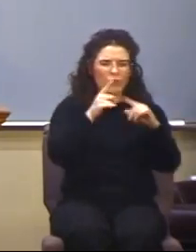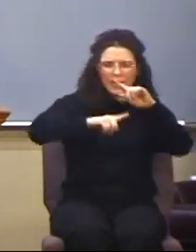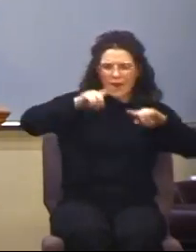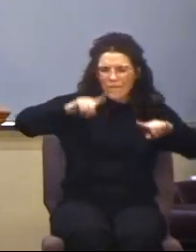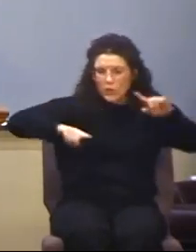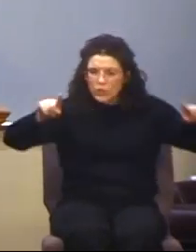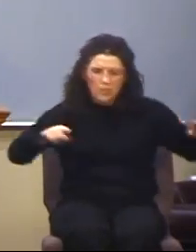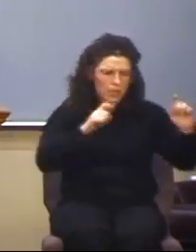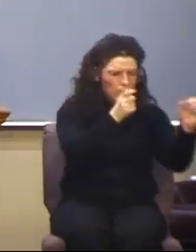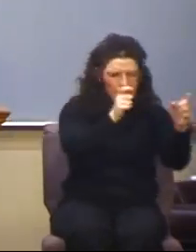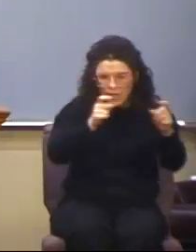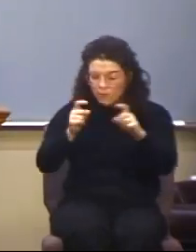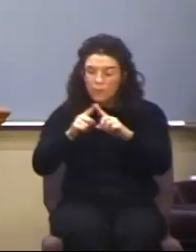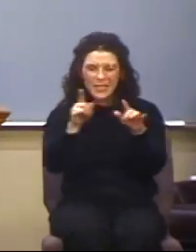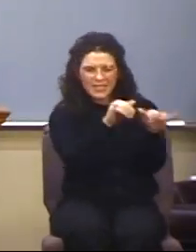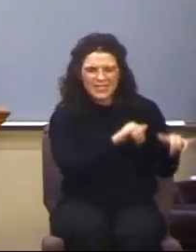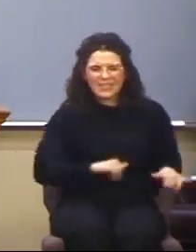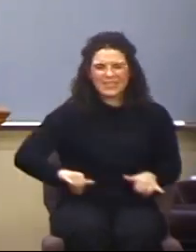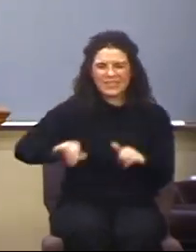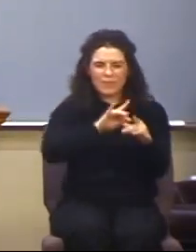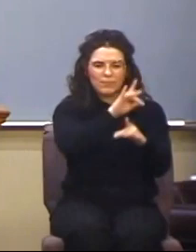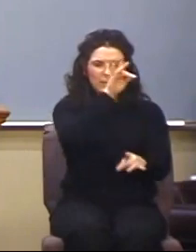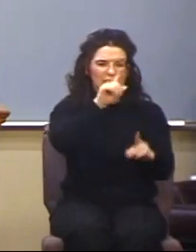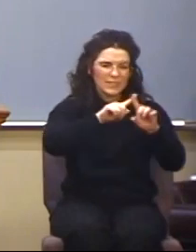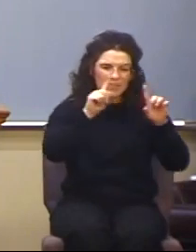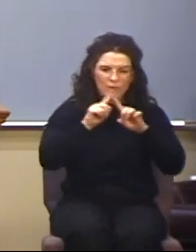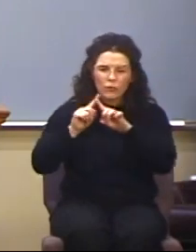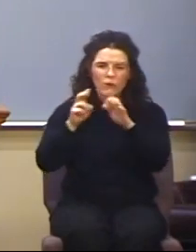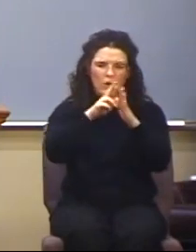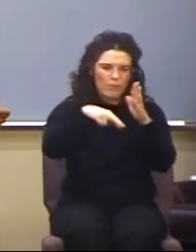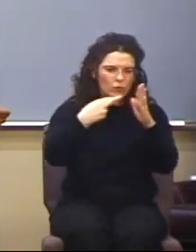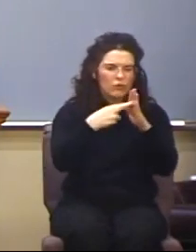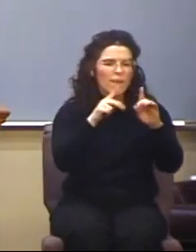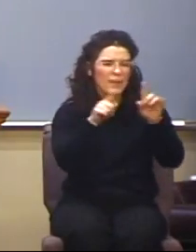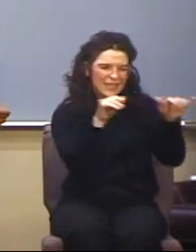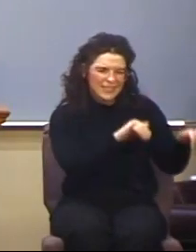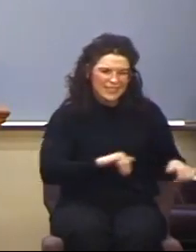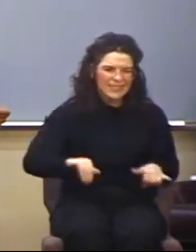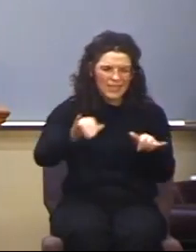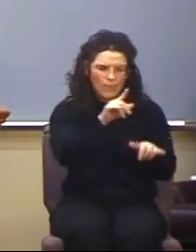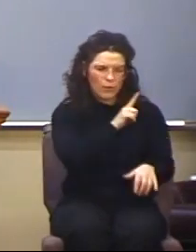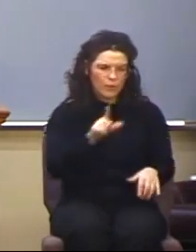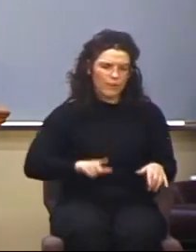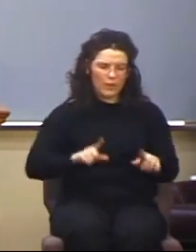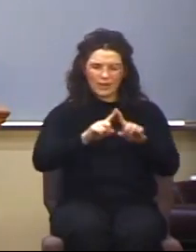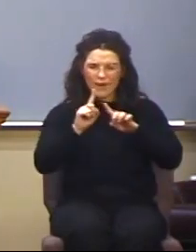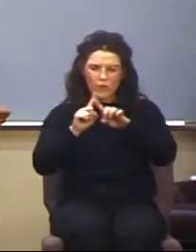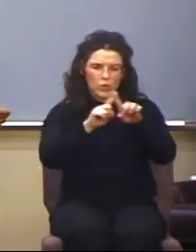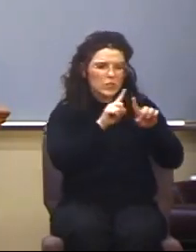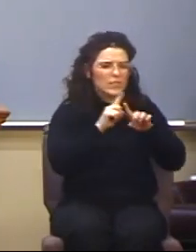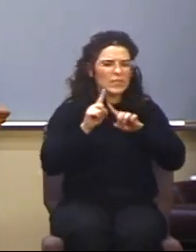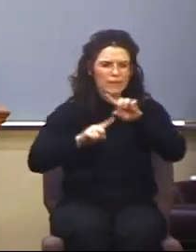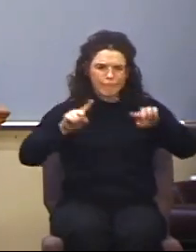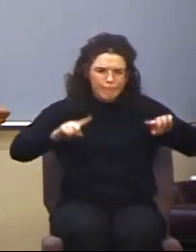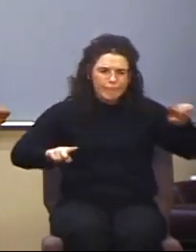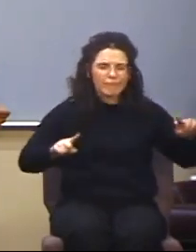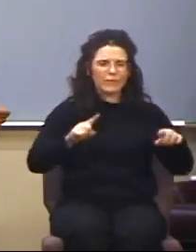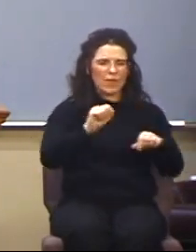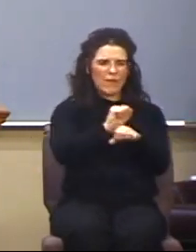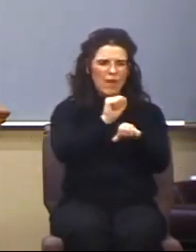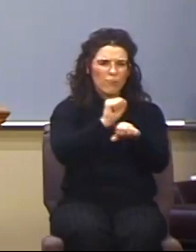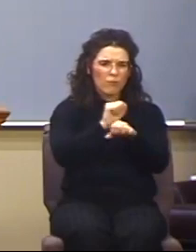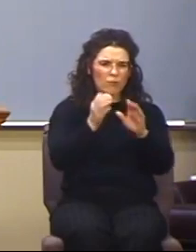And there are differences of administrations, but the same Lord. And there are diversities of operations, but it is the same God